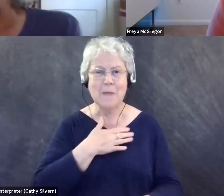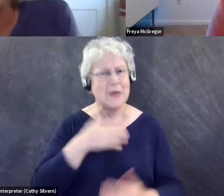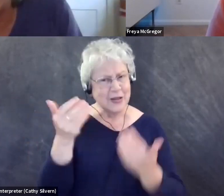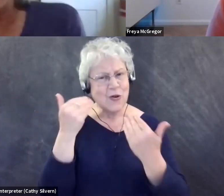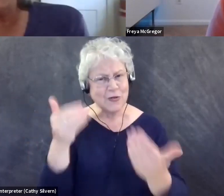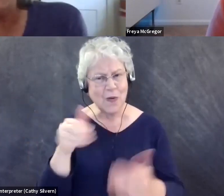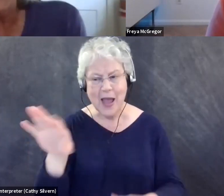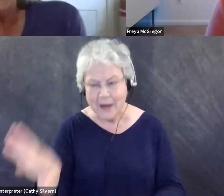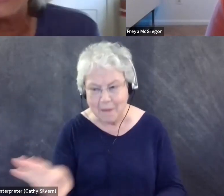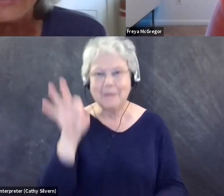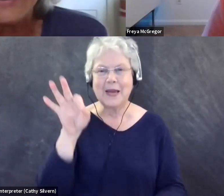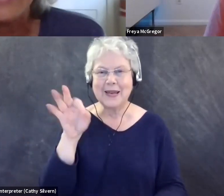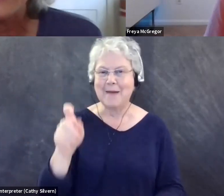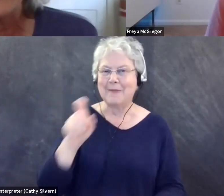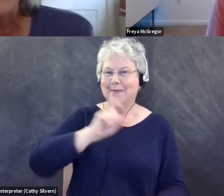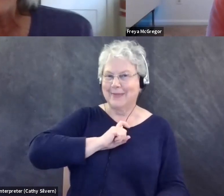miserable asking.